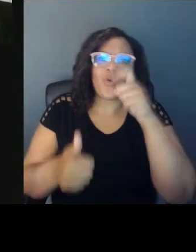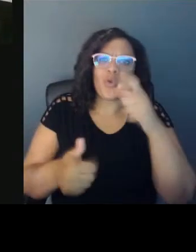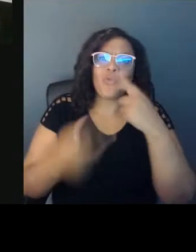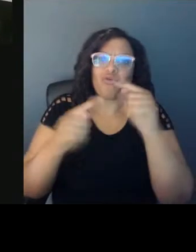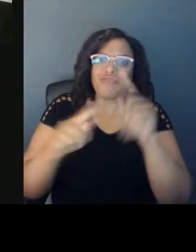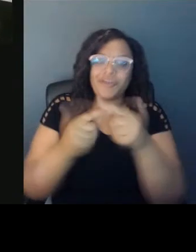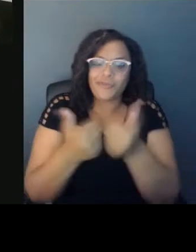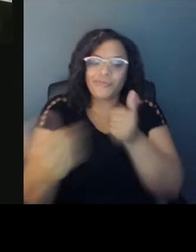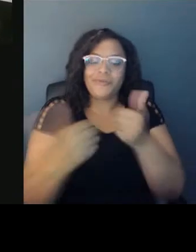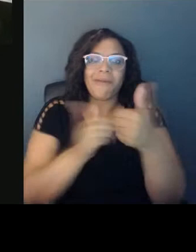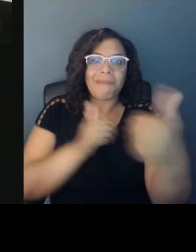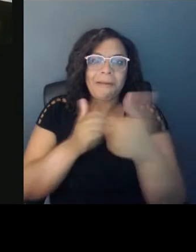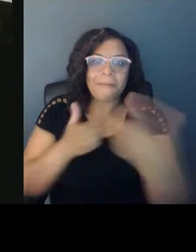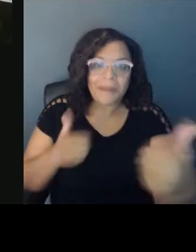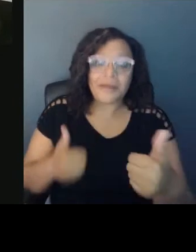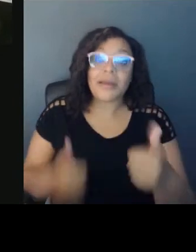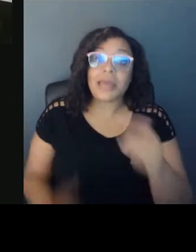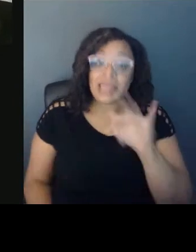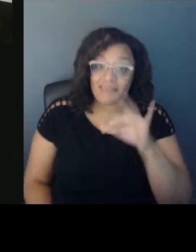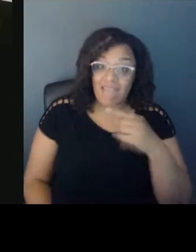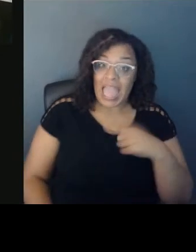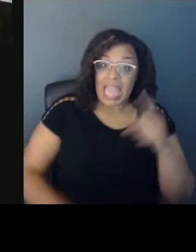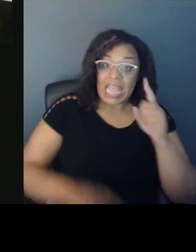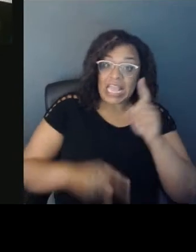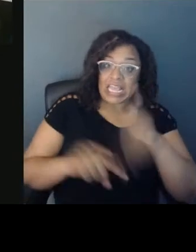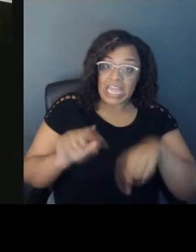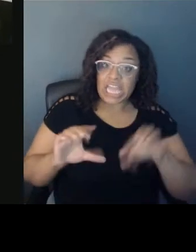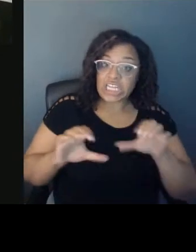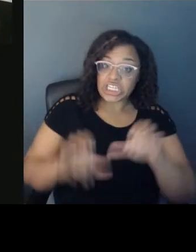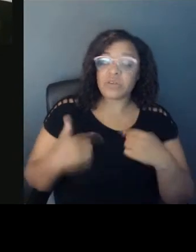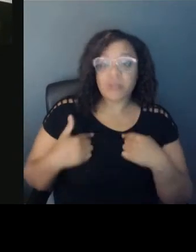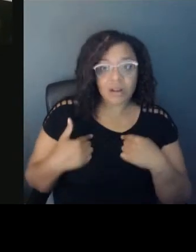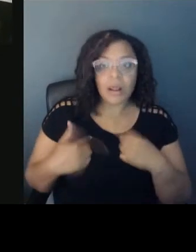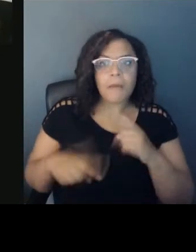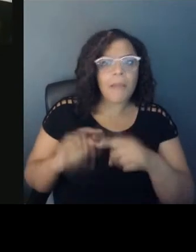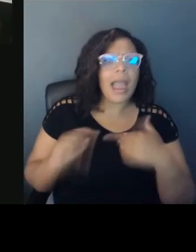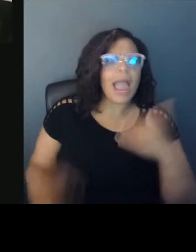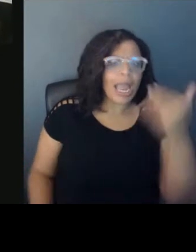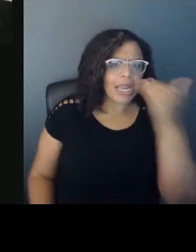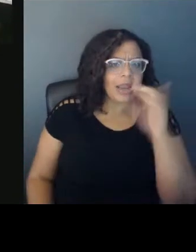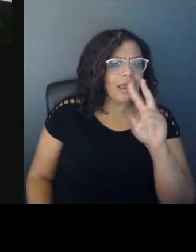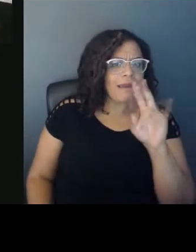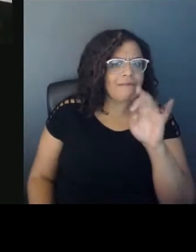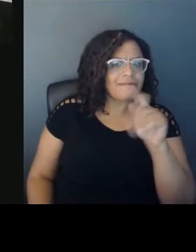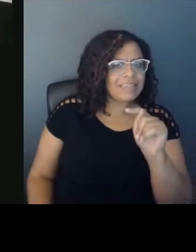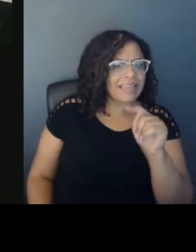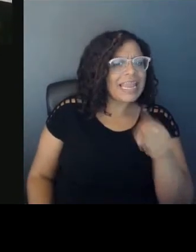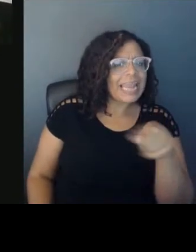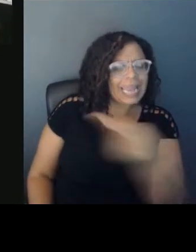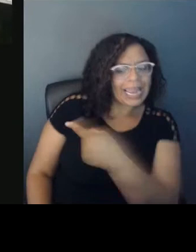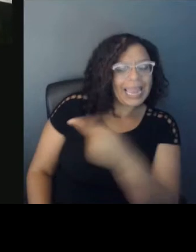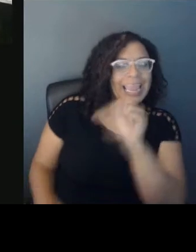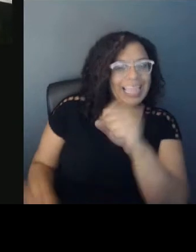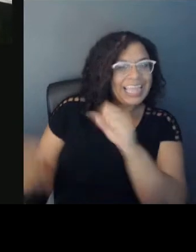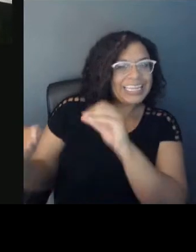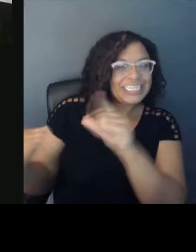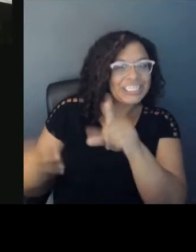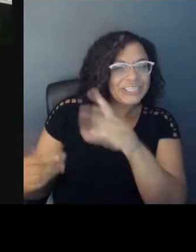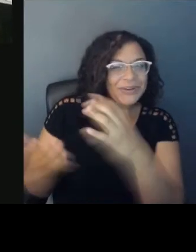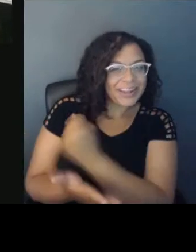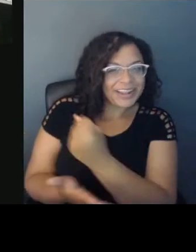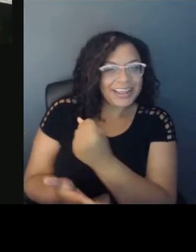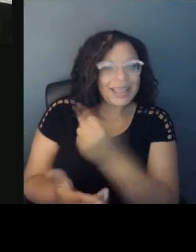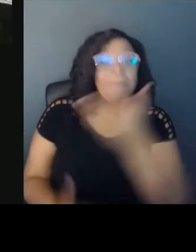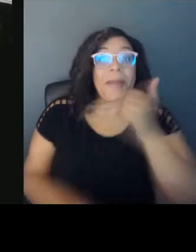can't do it, I'm going to be like, oh, but I know, do you know Vincent Sutherland? Let me tell you, he can teach me and he can do it way better than me.